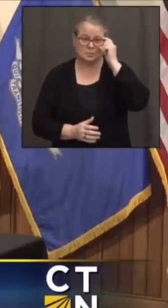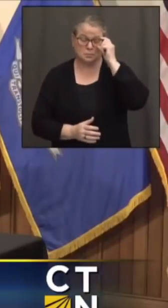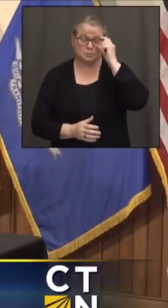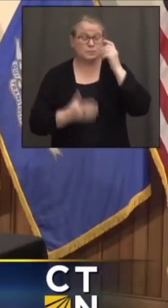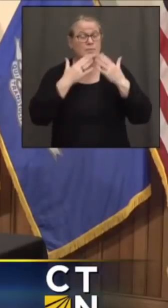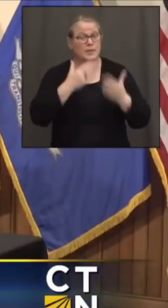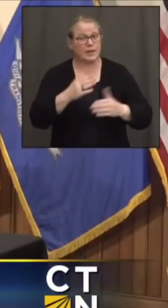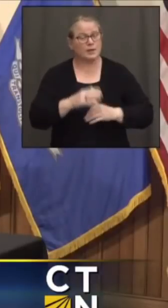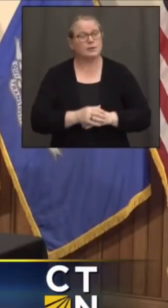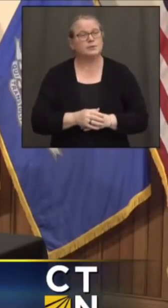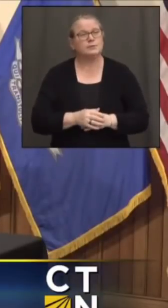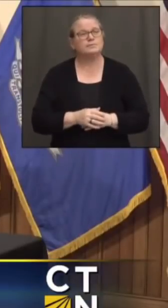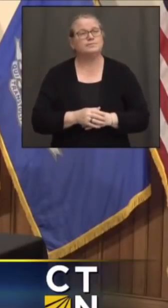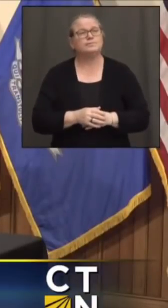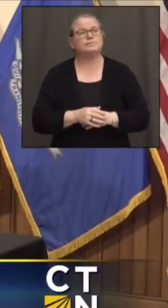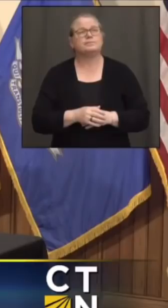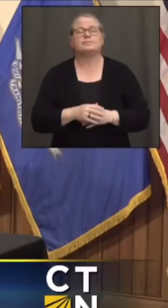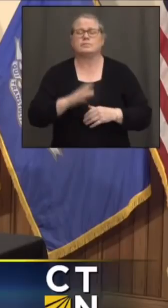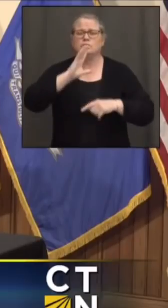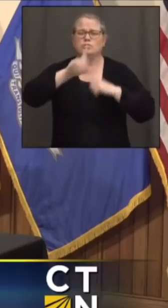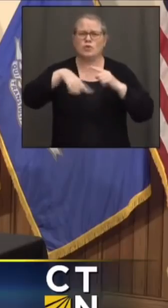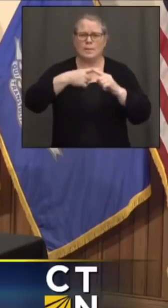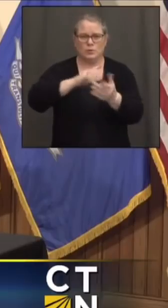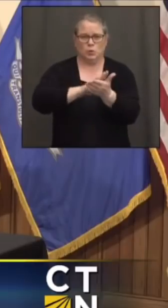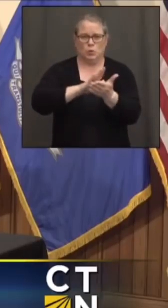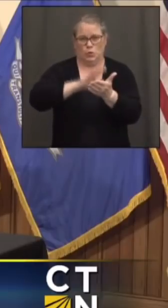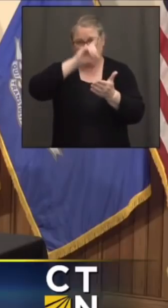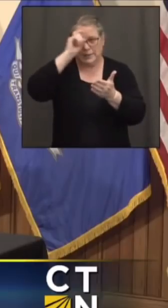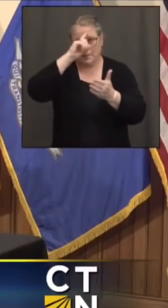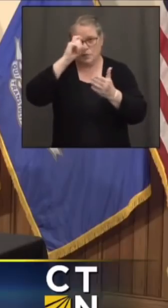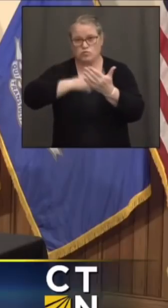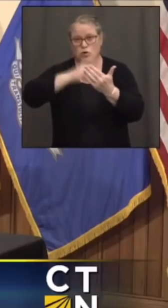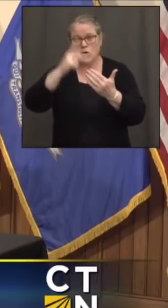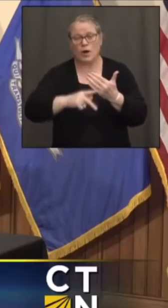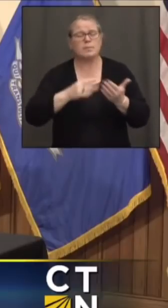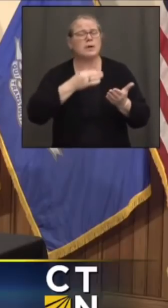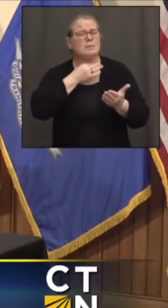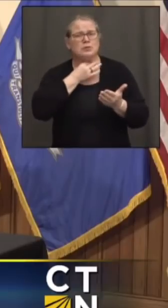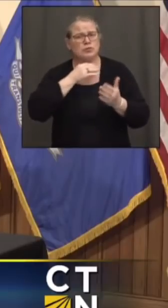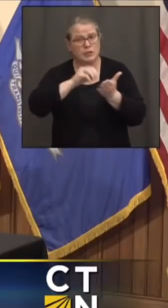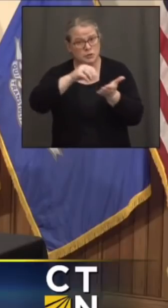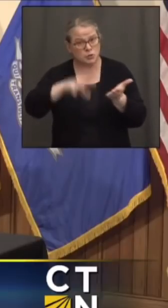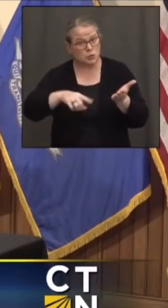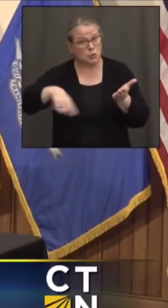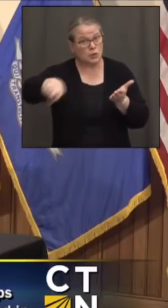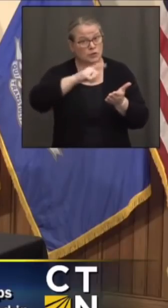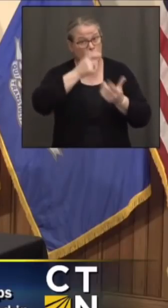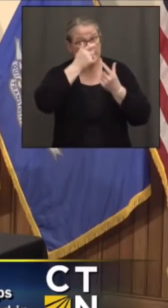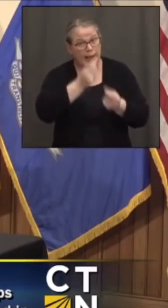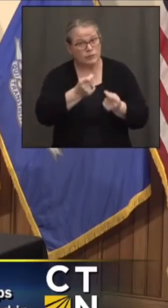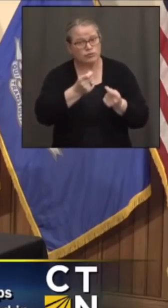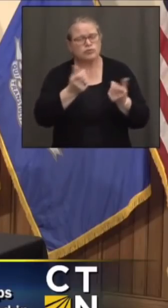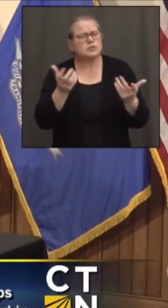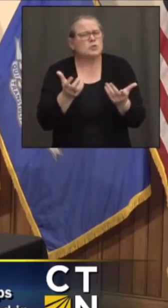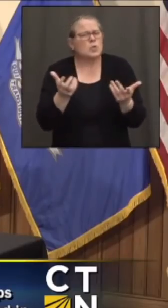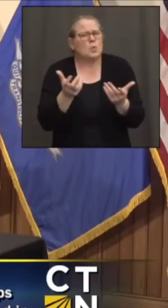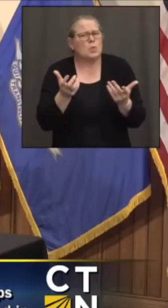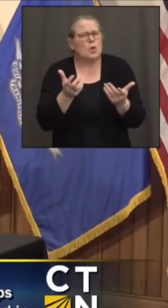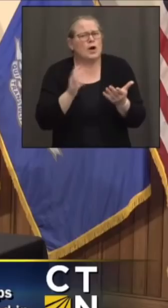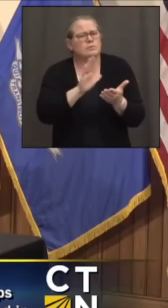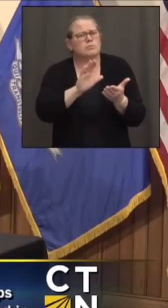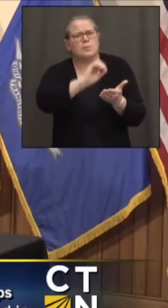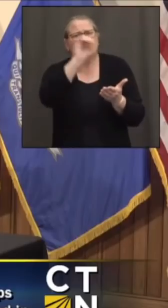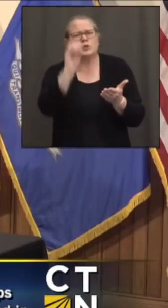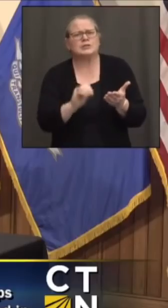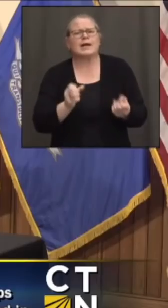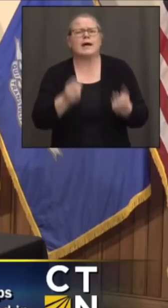programs at the schools, any idea what the interest level is among students at this point, and what would you consider successful